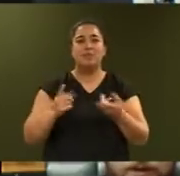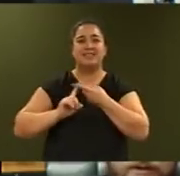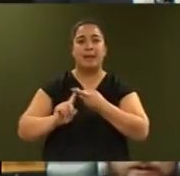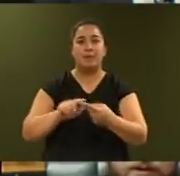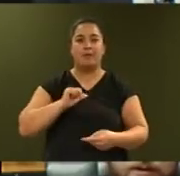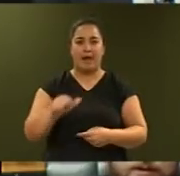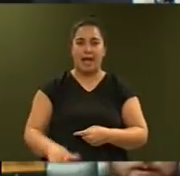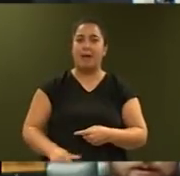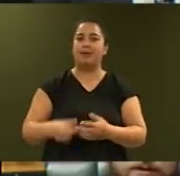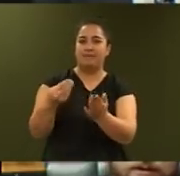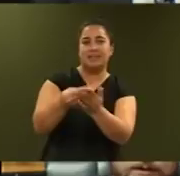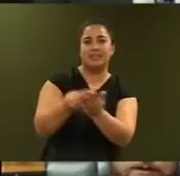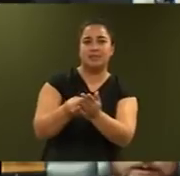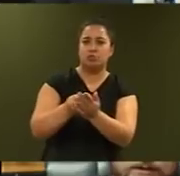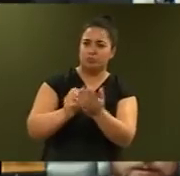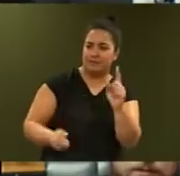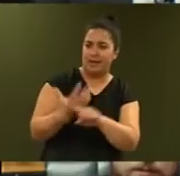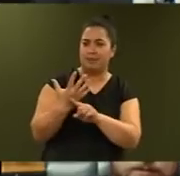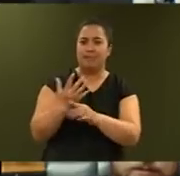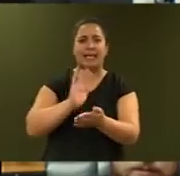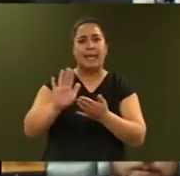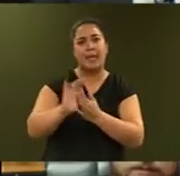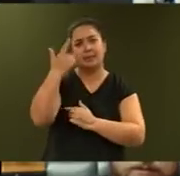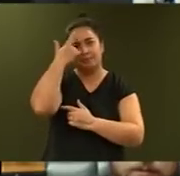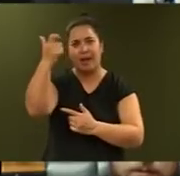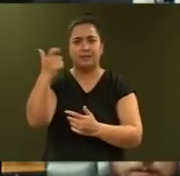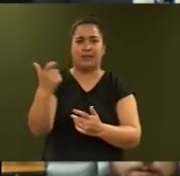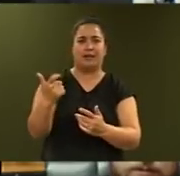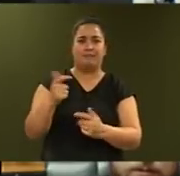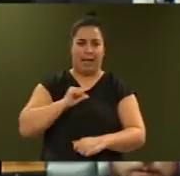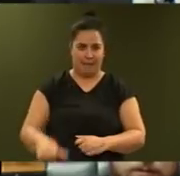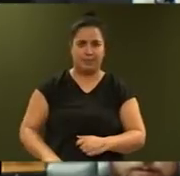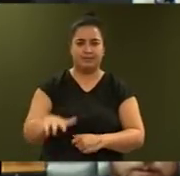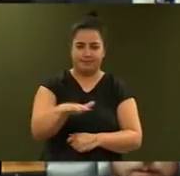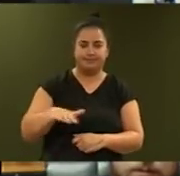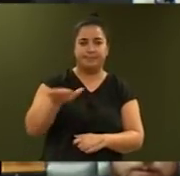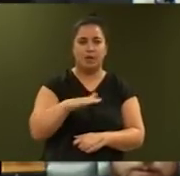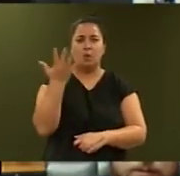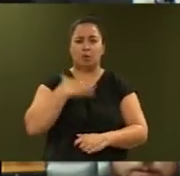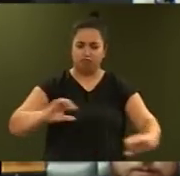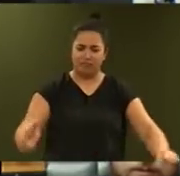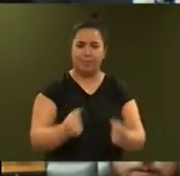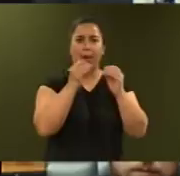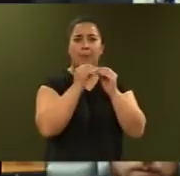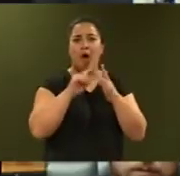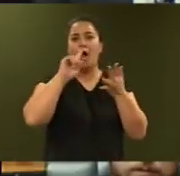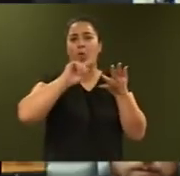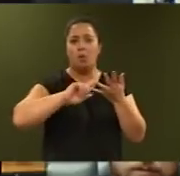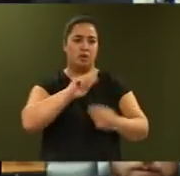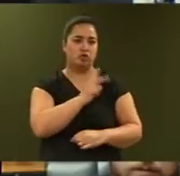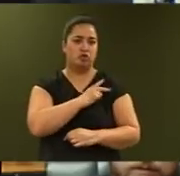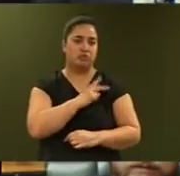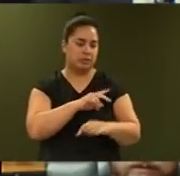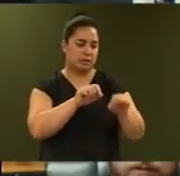to develop cleaner, smarter farming. This Government is determined to strengthen our biosecurity system after years of